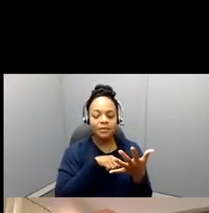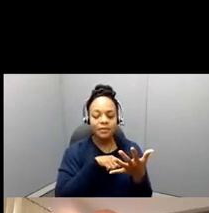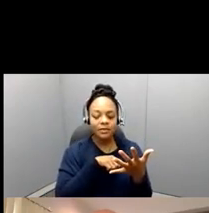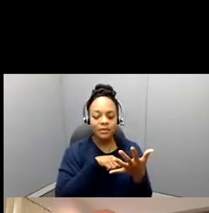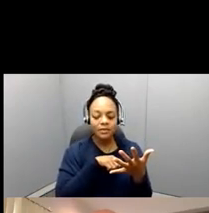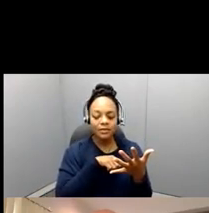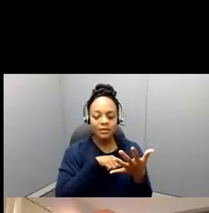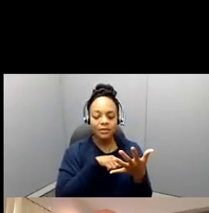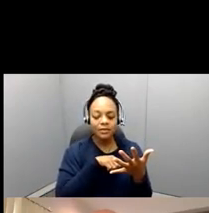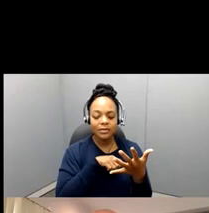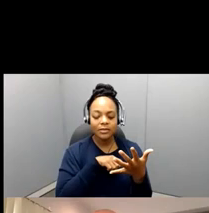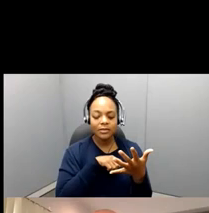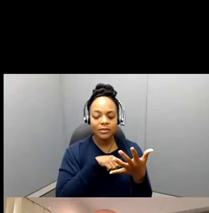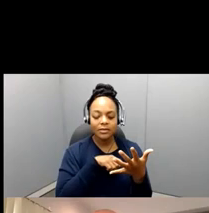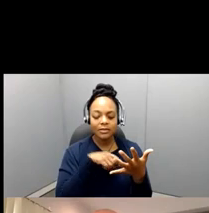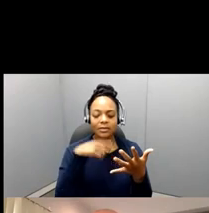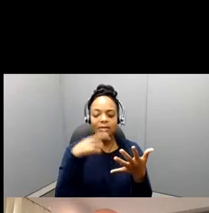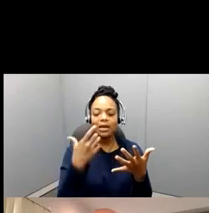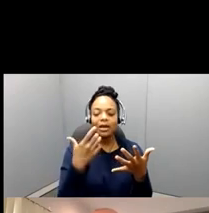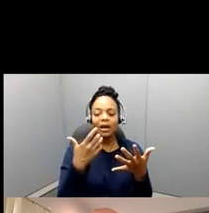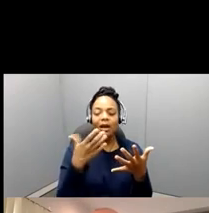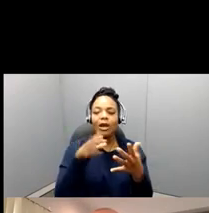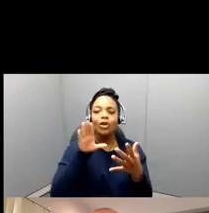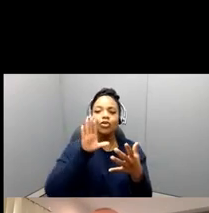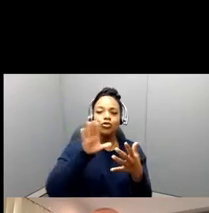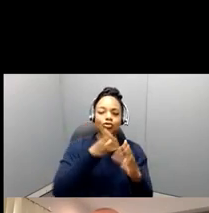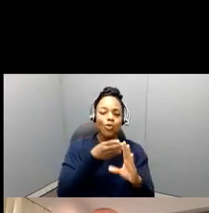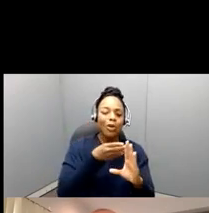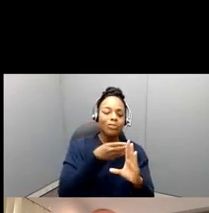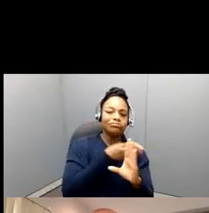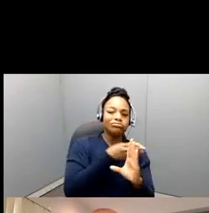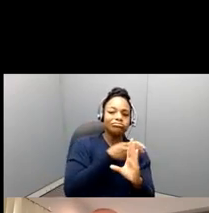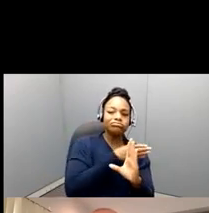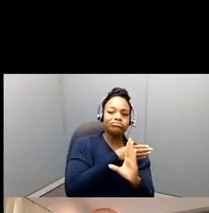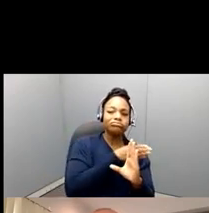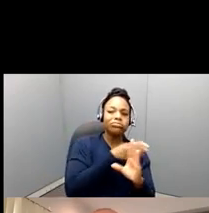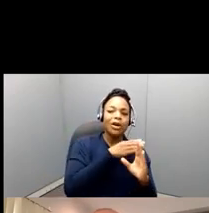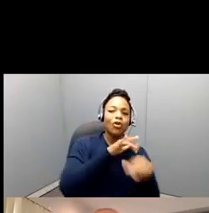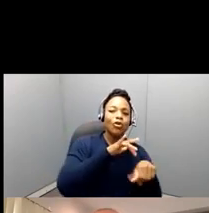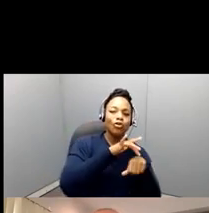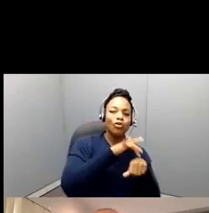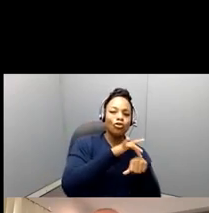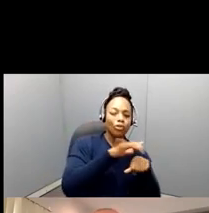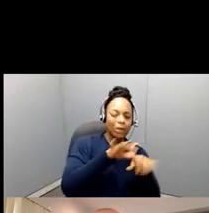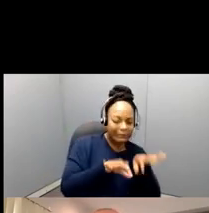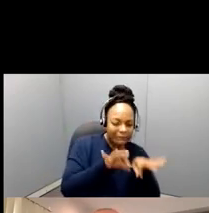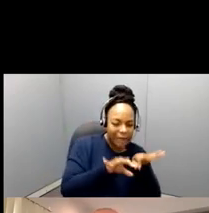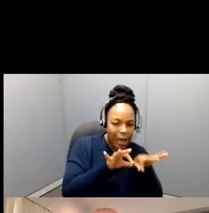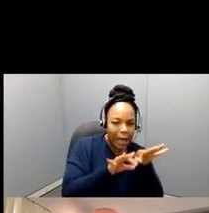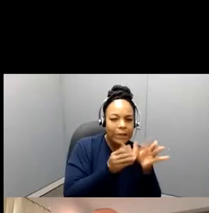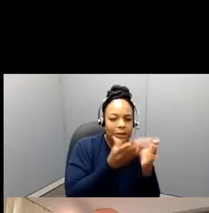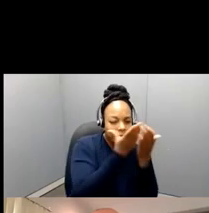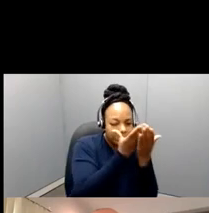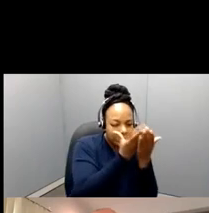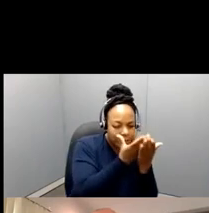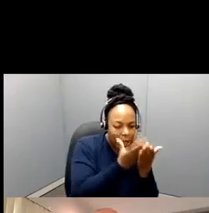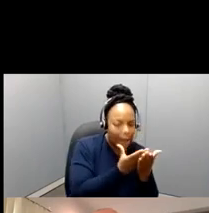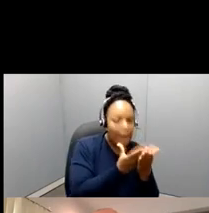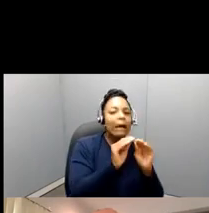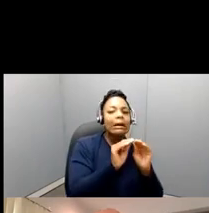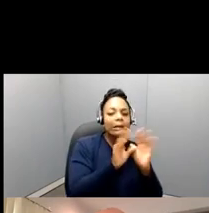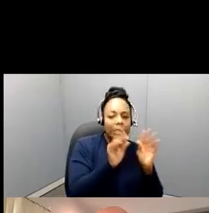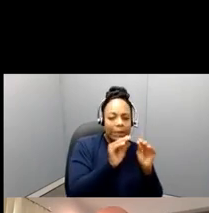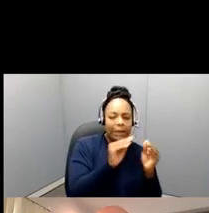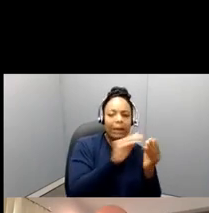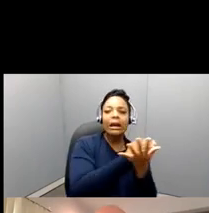uh, this knowledge, this be preliminary findings or anticipated findings from your research, that that is very clear and that all fits, and then